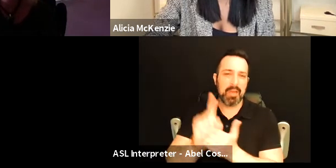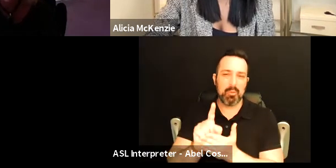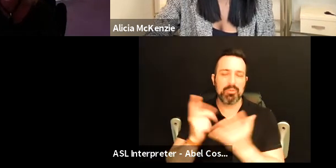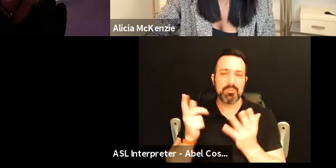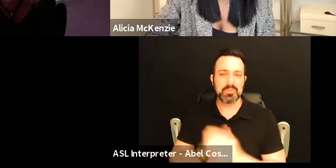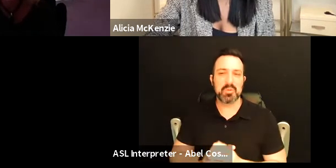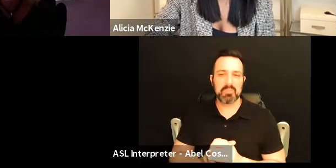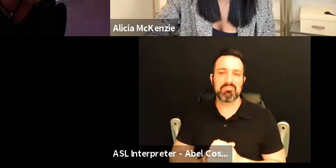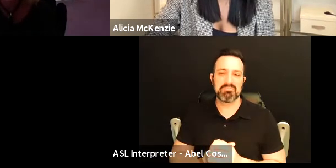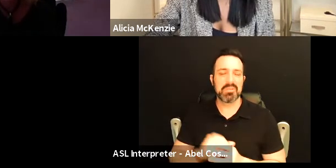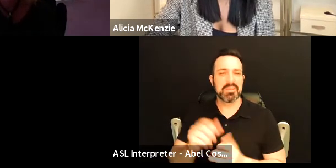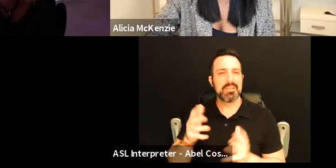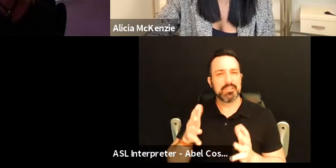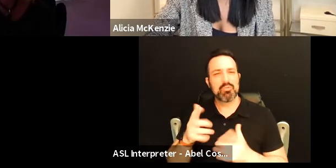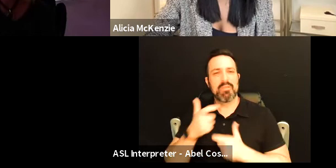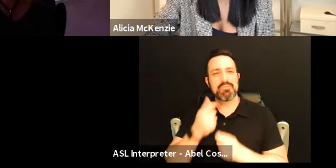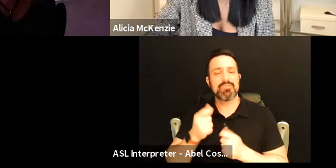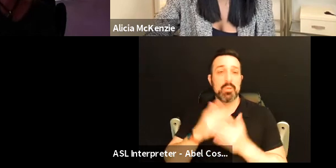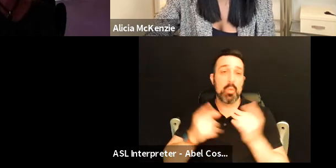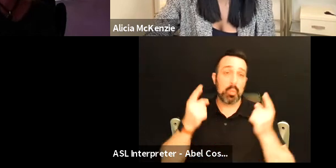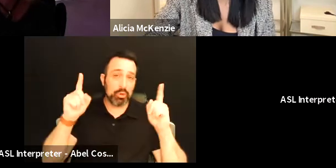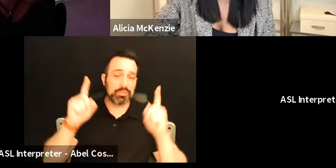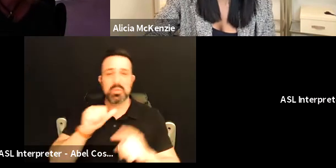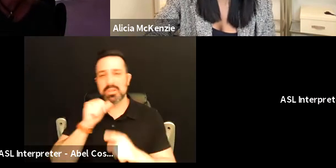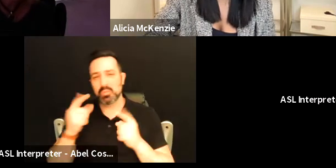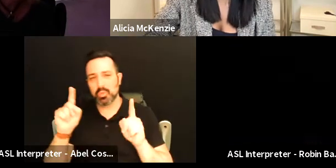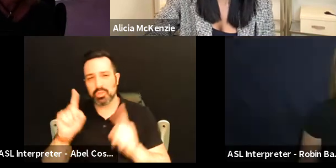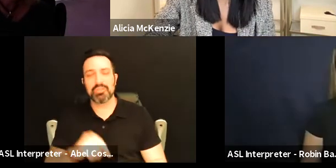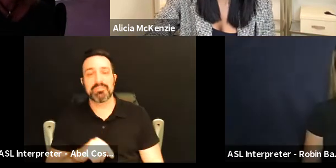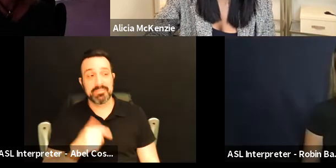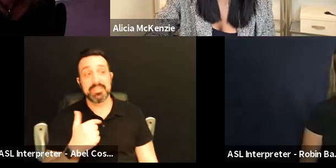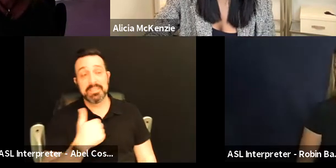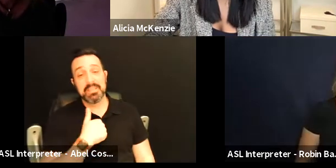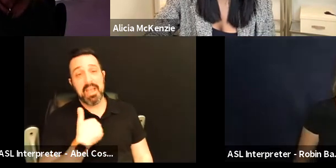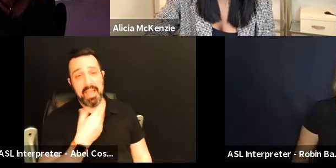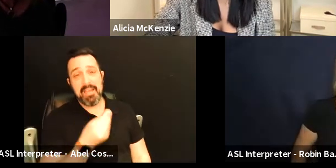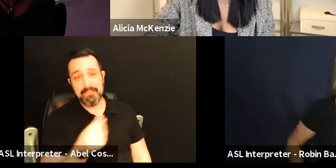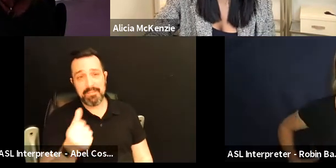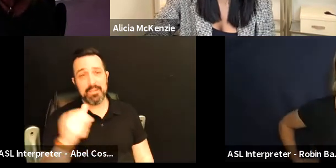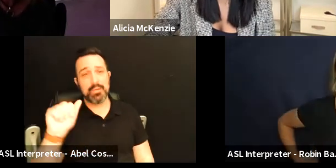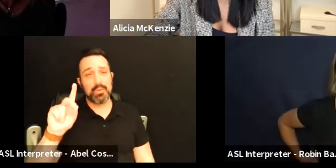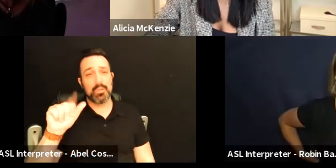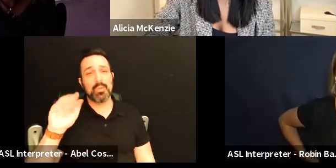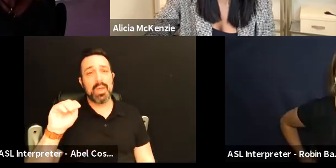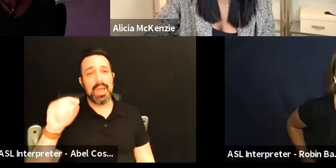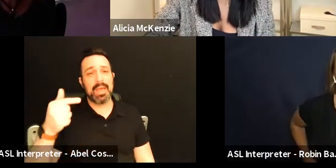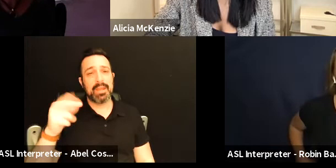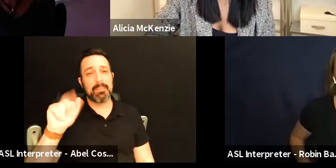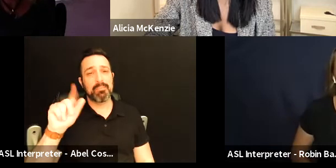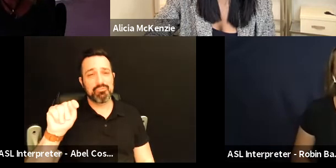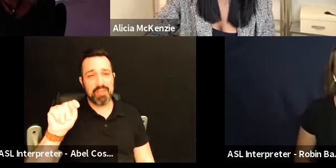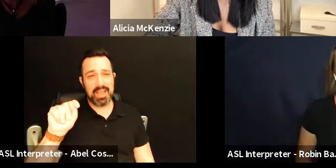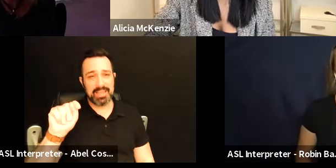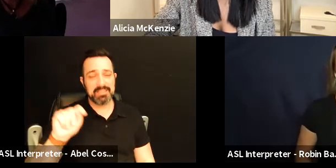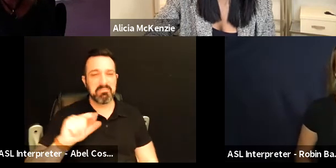they're they're sort of interesting of what works what doesn't um i have a couple um adam grant prof